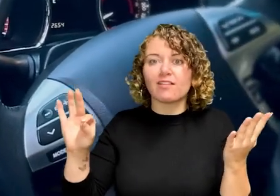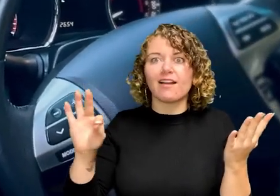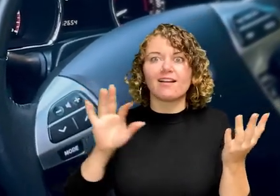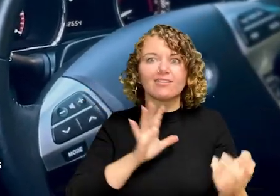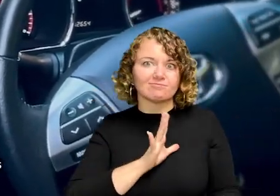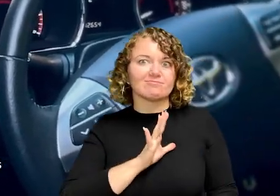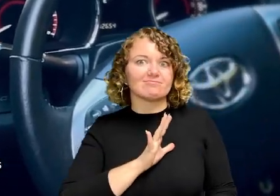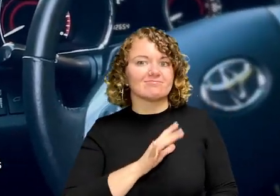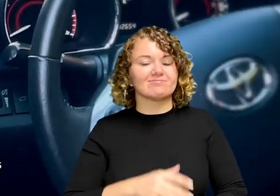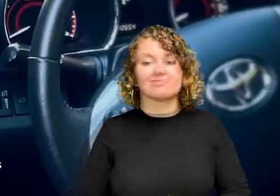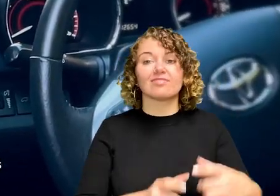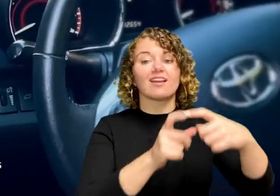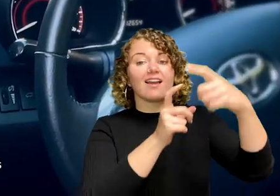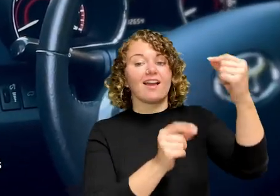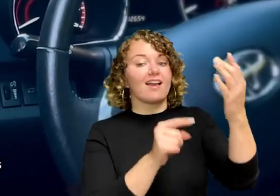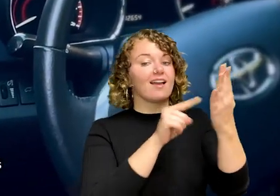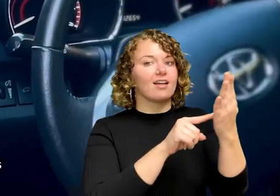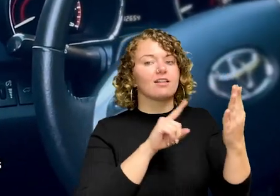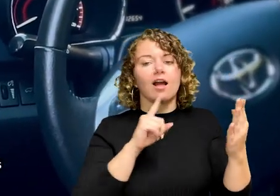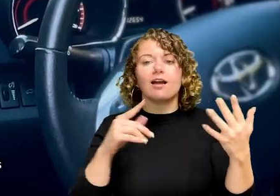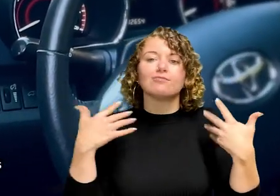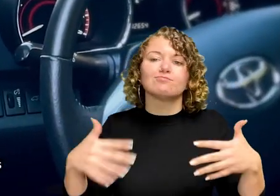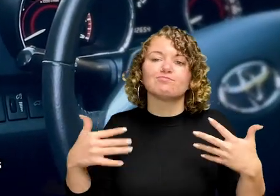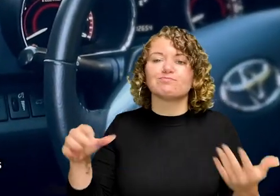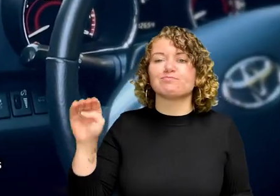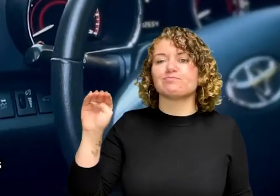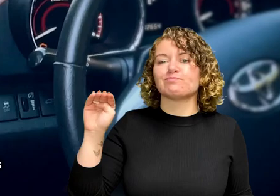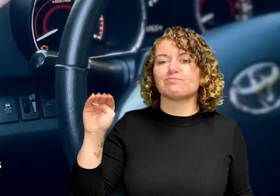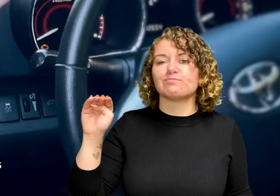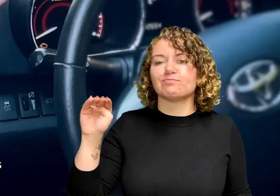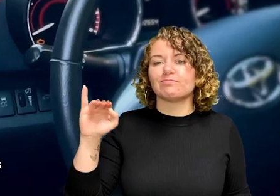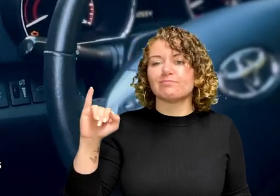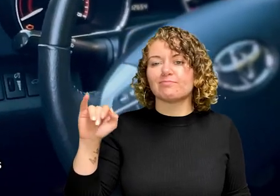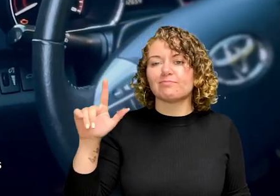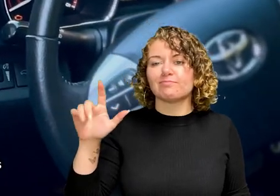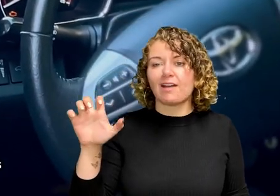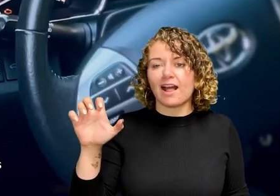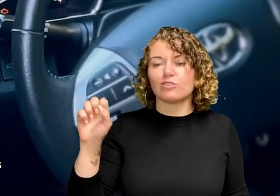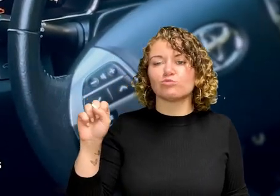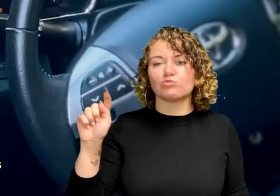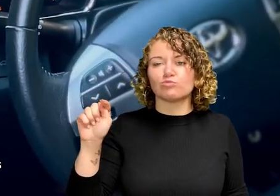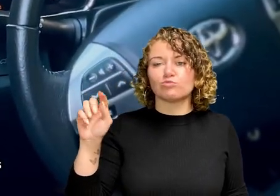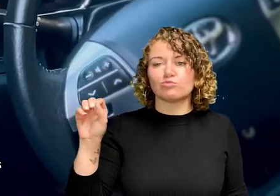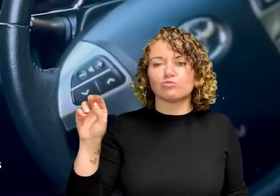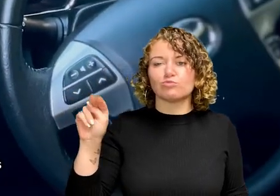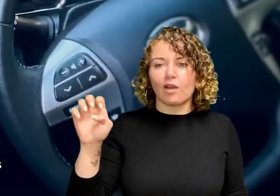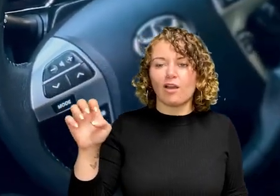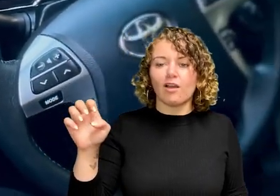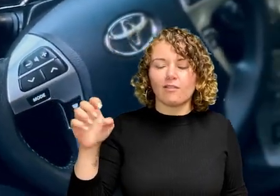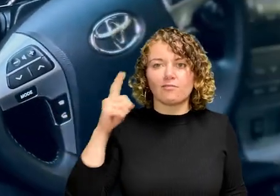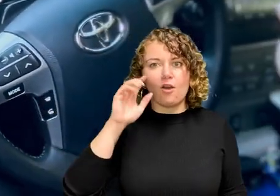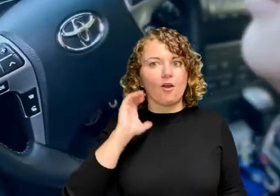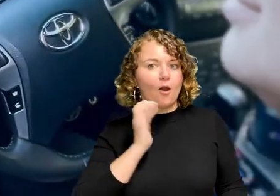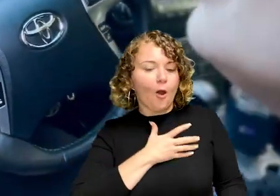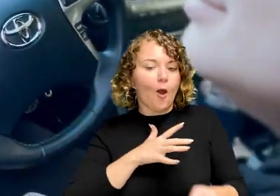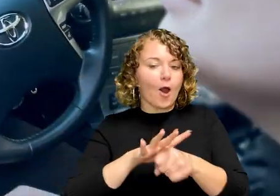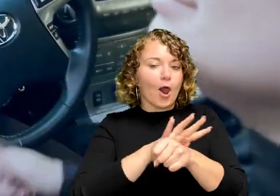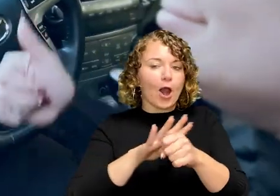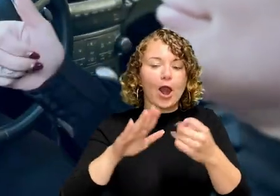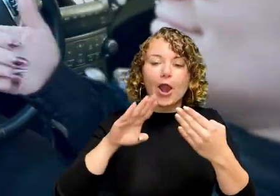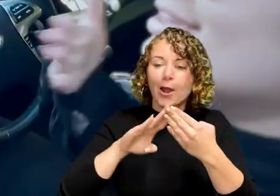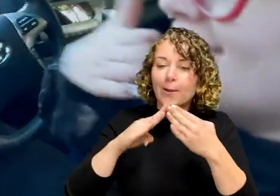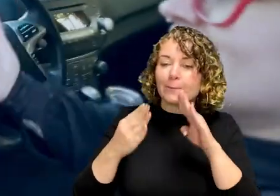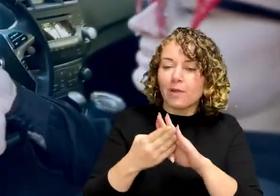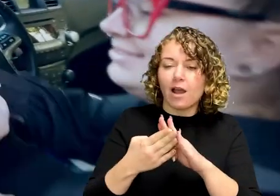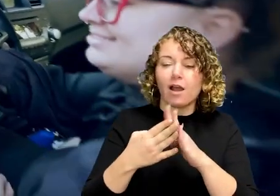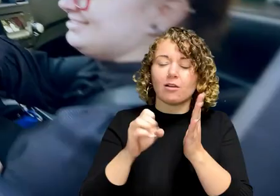in the region. The visor card is a milestone for our local communities to remove barriers to improve accessibility